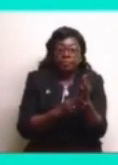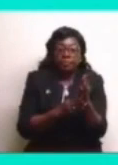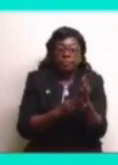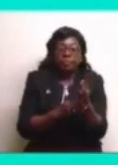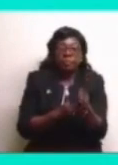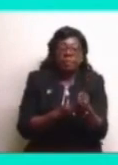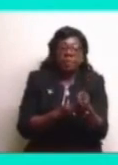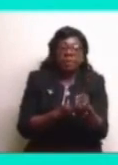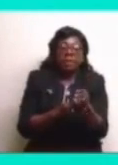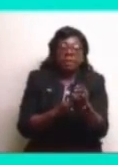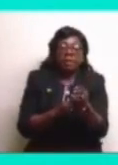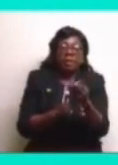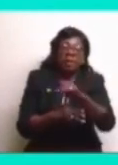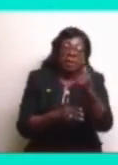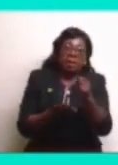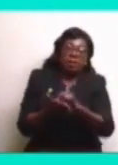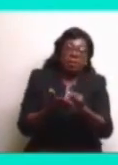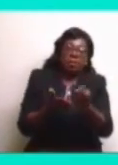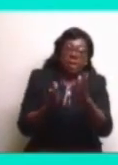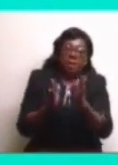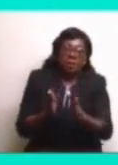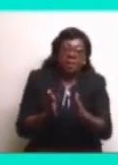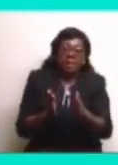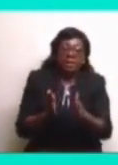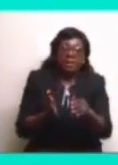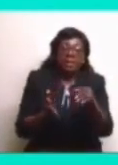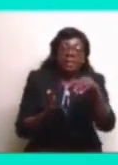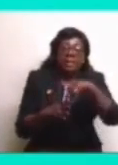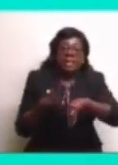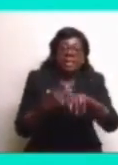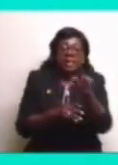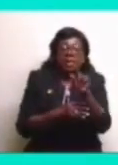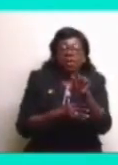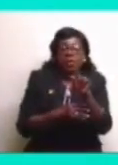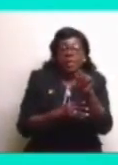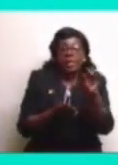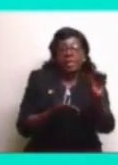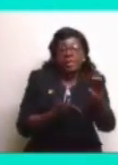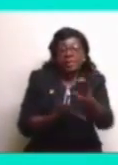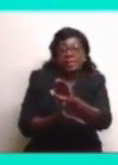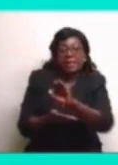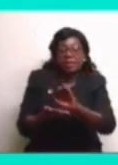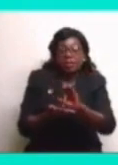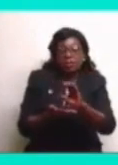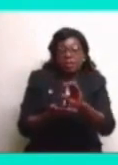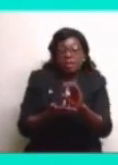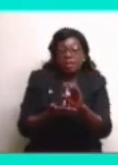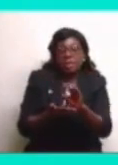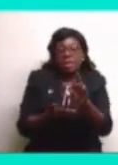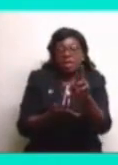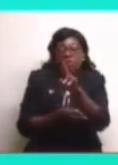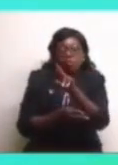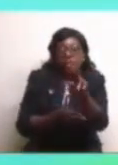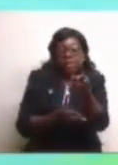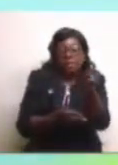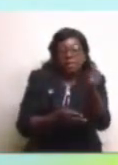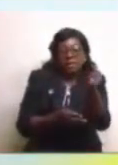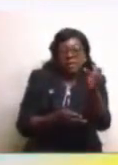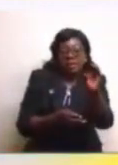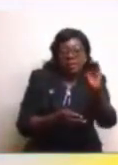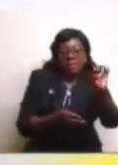Bois says that in the 20th century, the color line would be the defining political